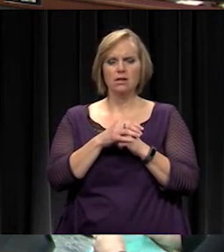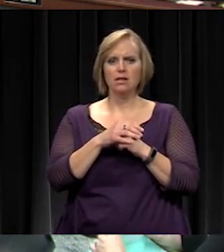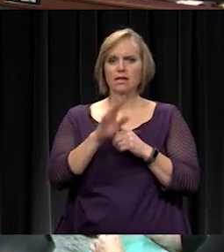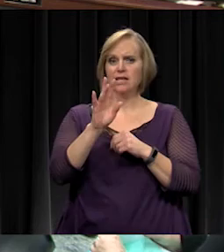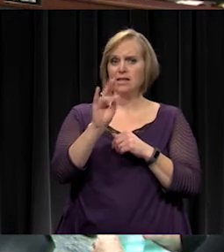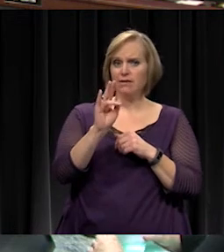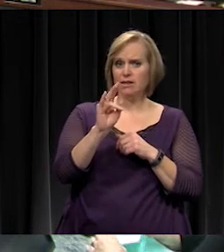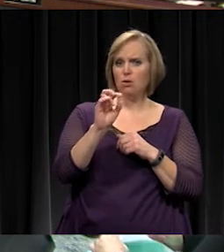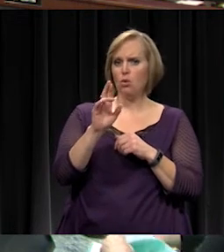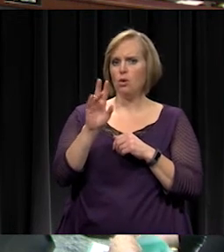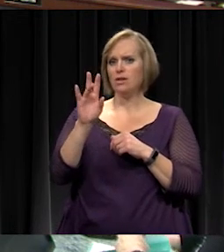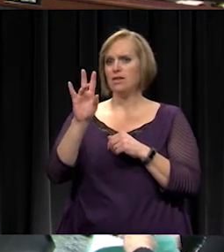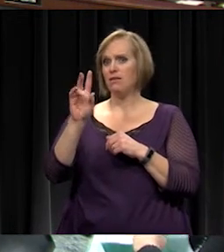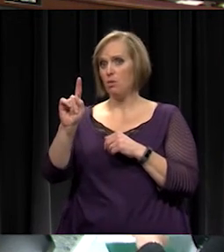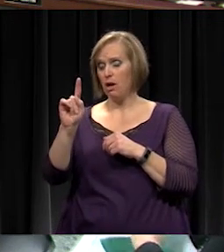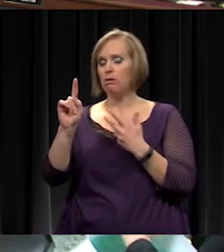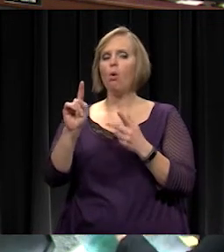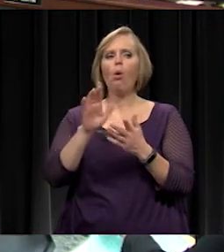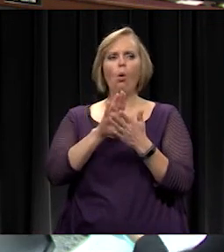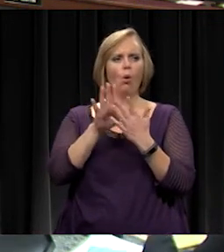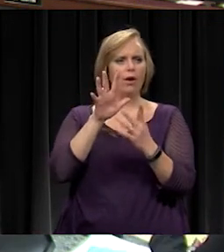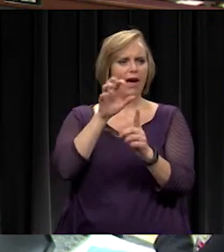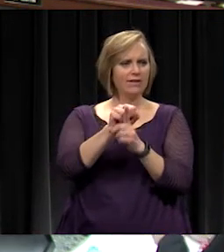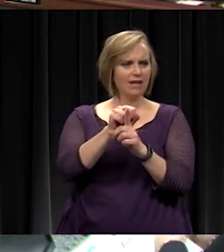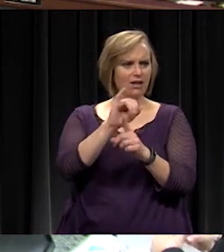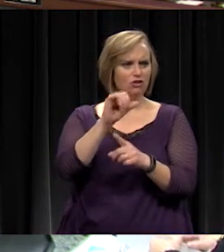Nice catch, Joe. All right, Joe. Wow.